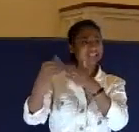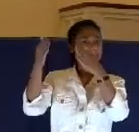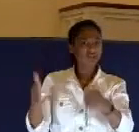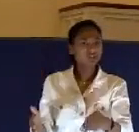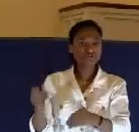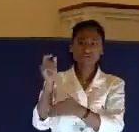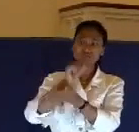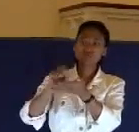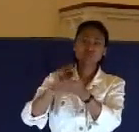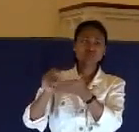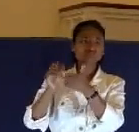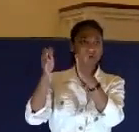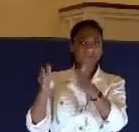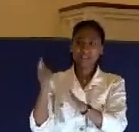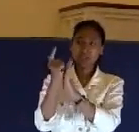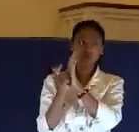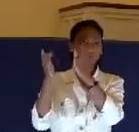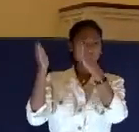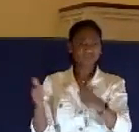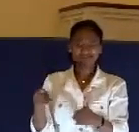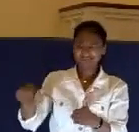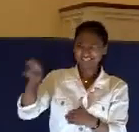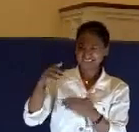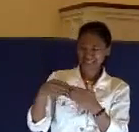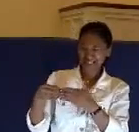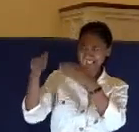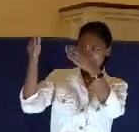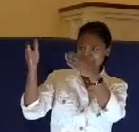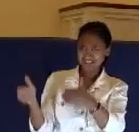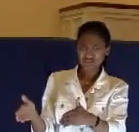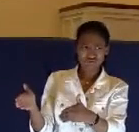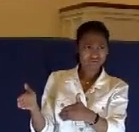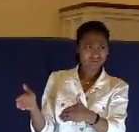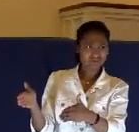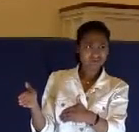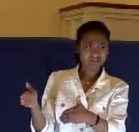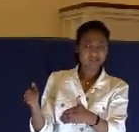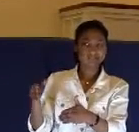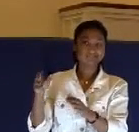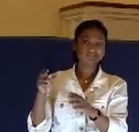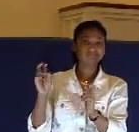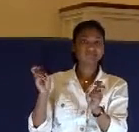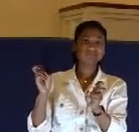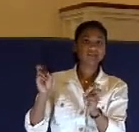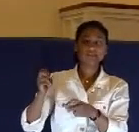scribes, leaders of the nation, the Supreme Court,